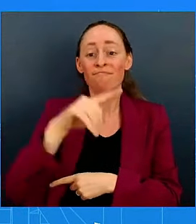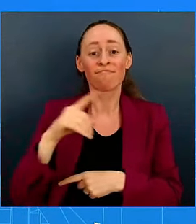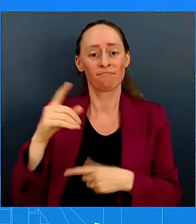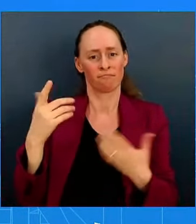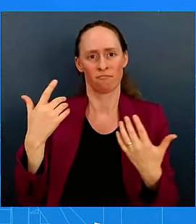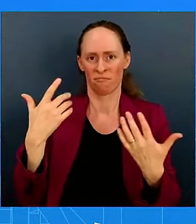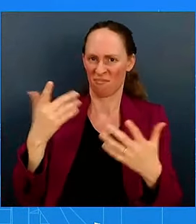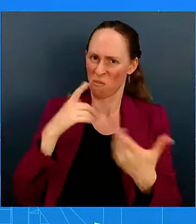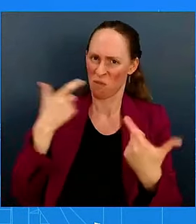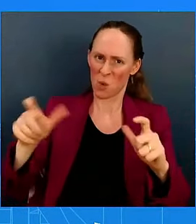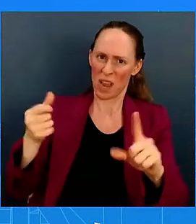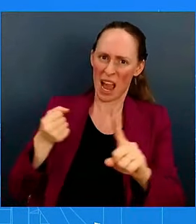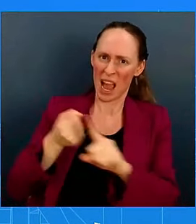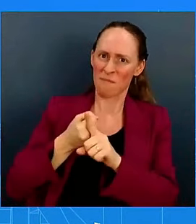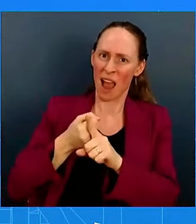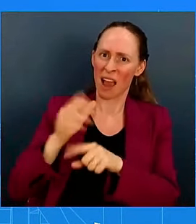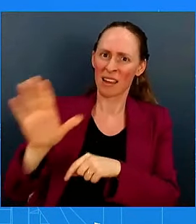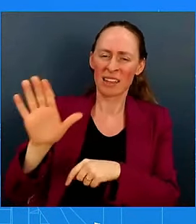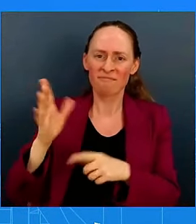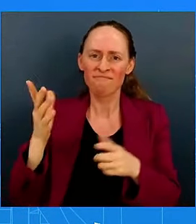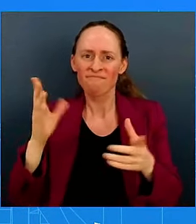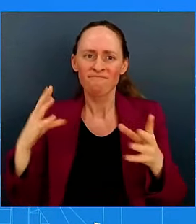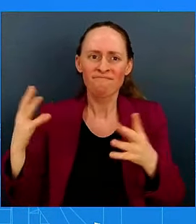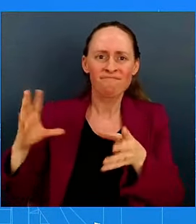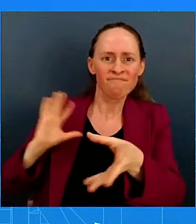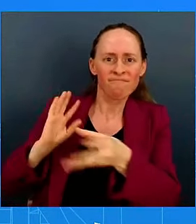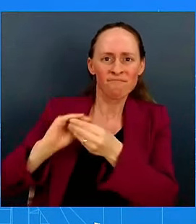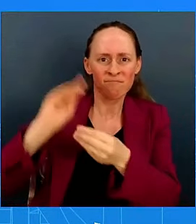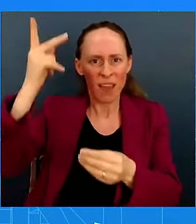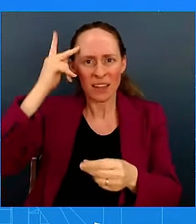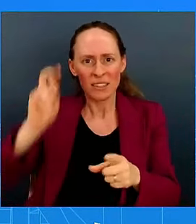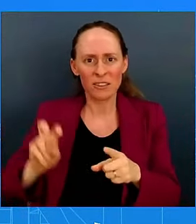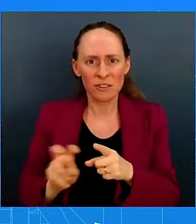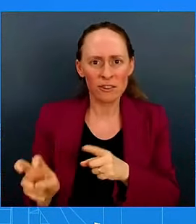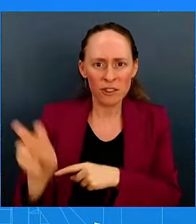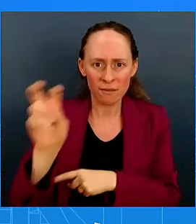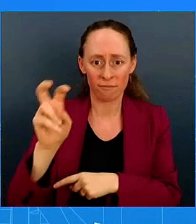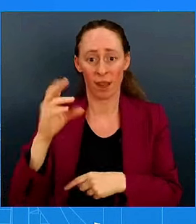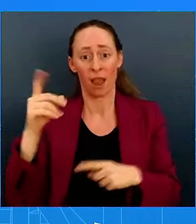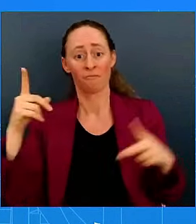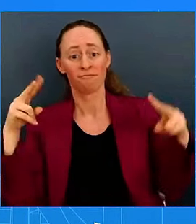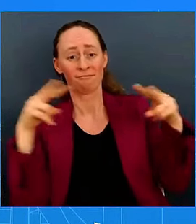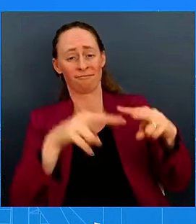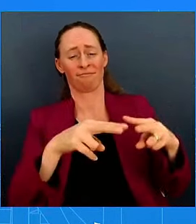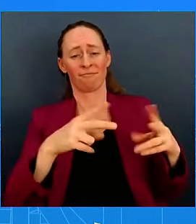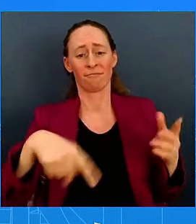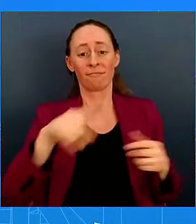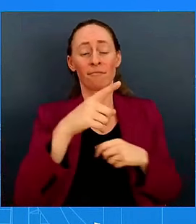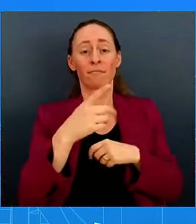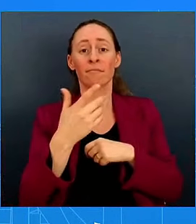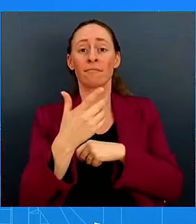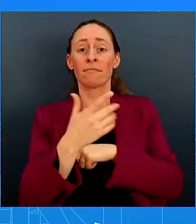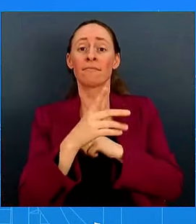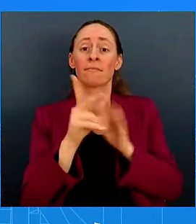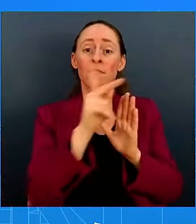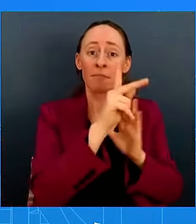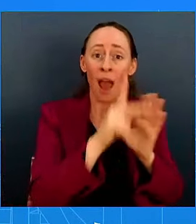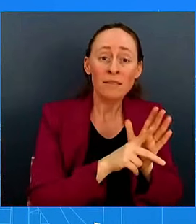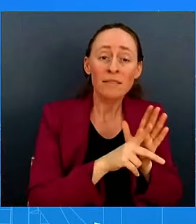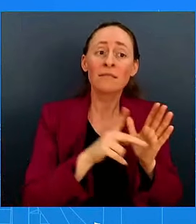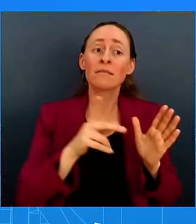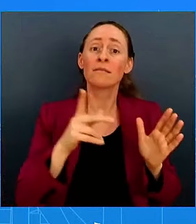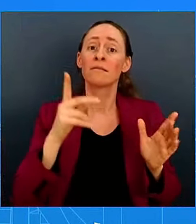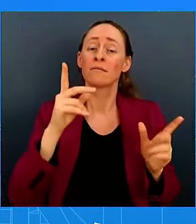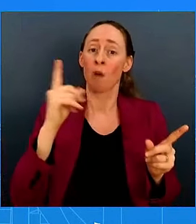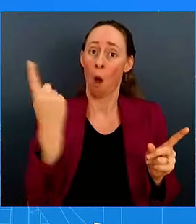a reflection of his belief that, like politics, foreign policy is also personal. And the President is enormously proud of the personal relationships that he has